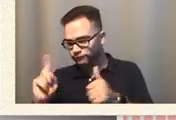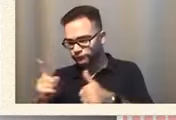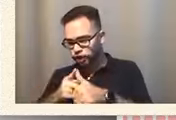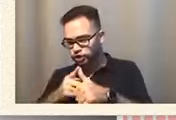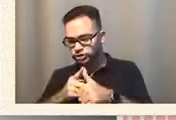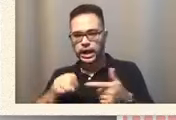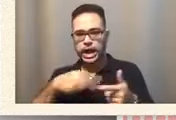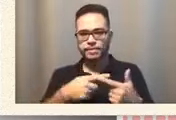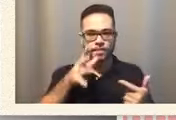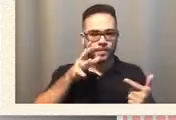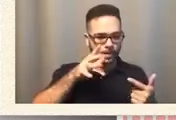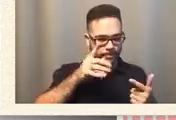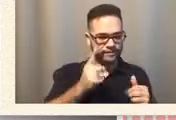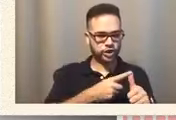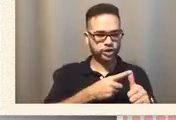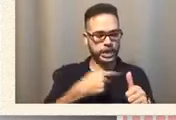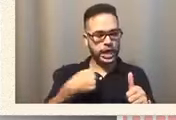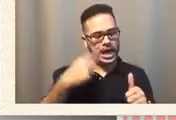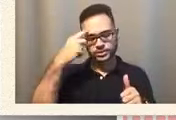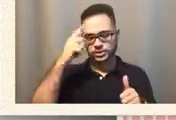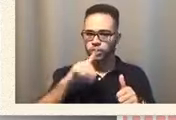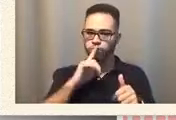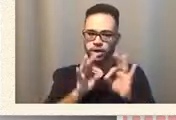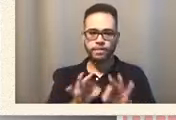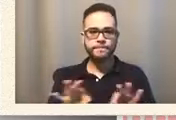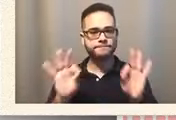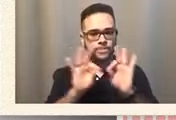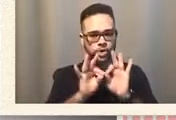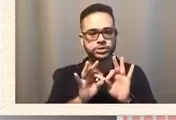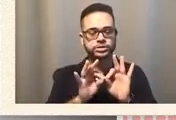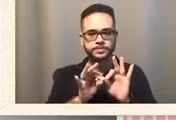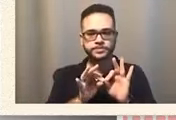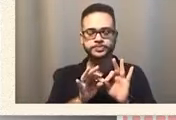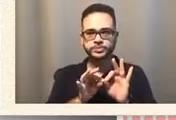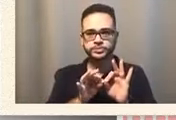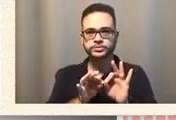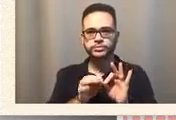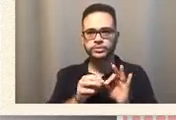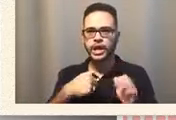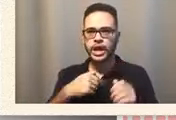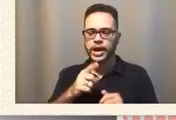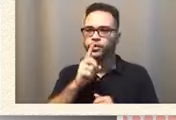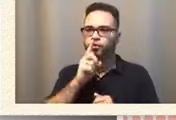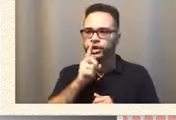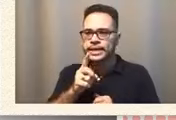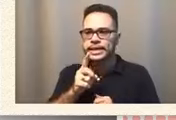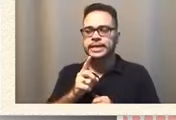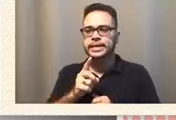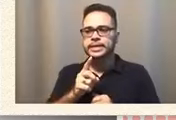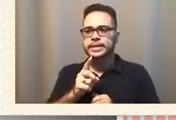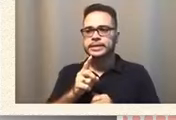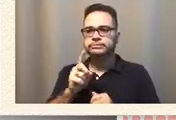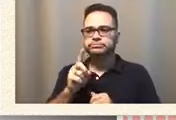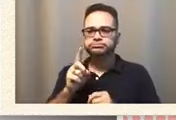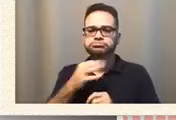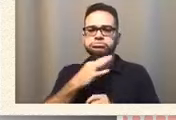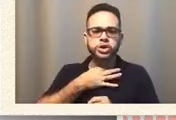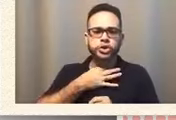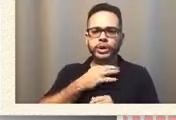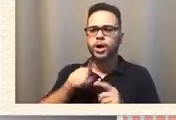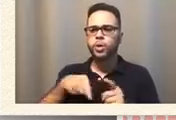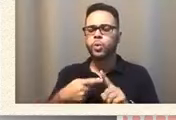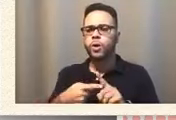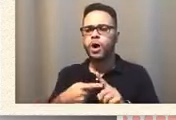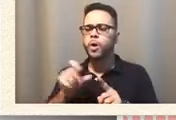that is so important. I also, and I, and I actually curate professionals who do ask those questions